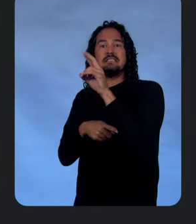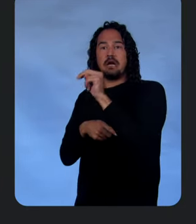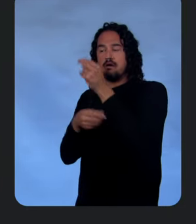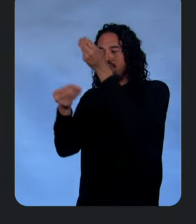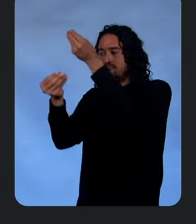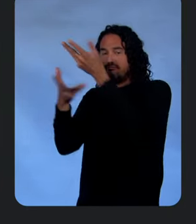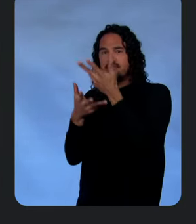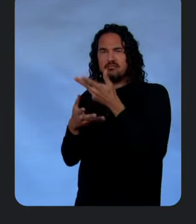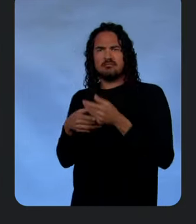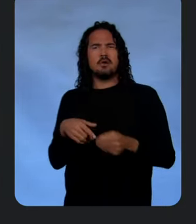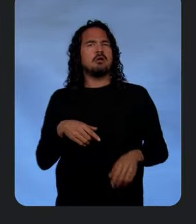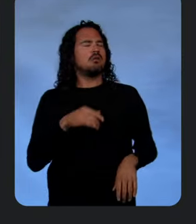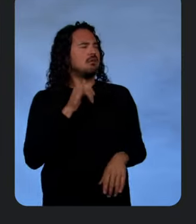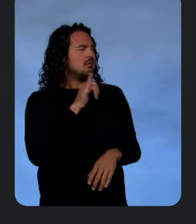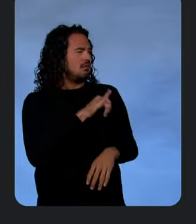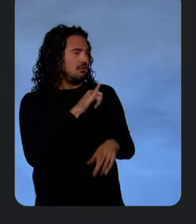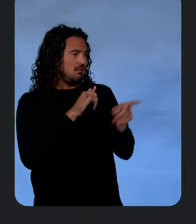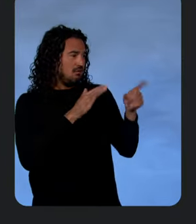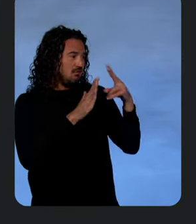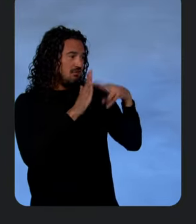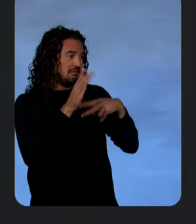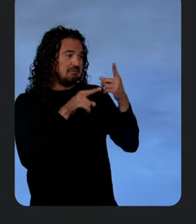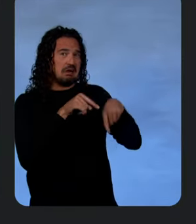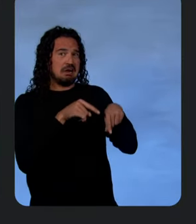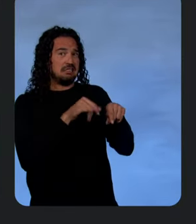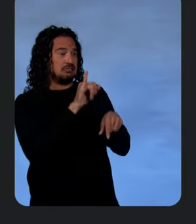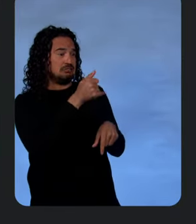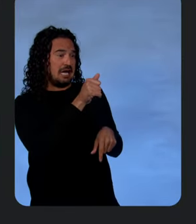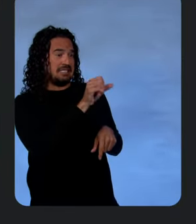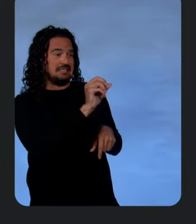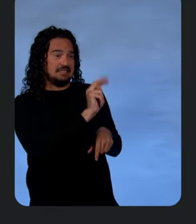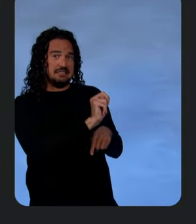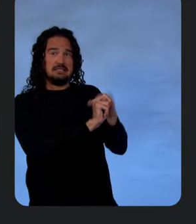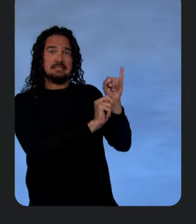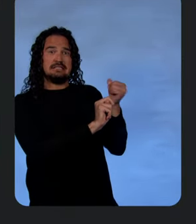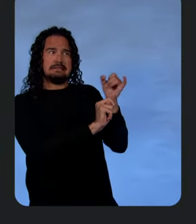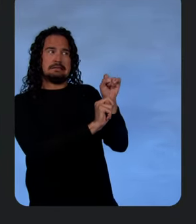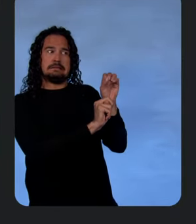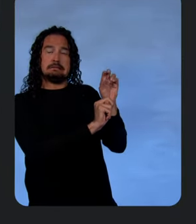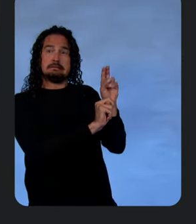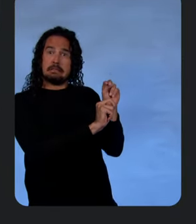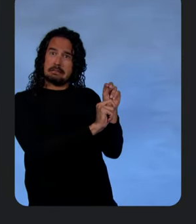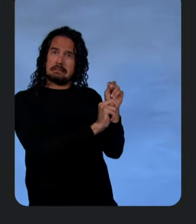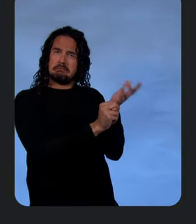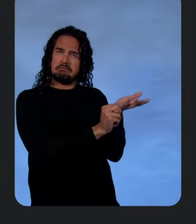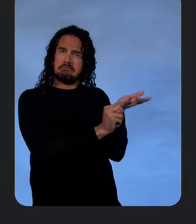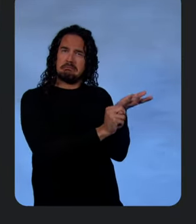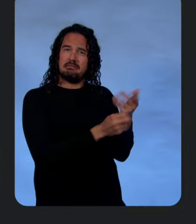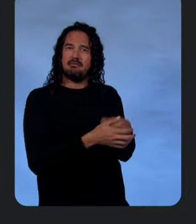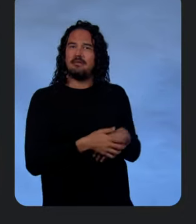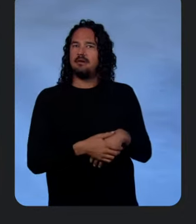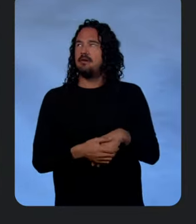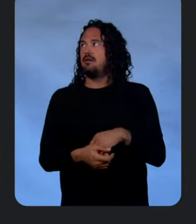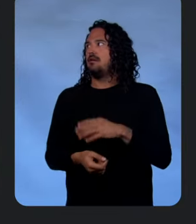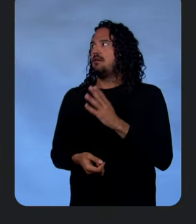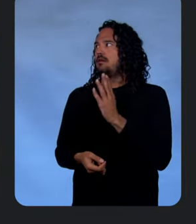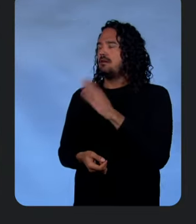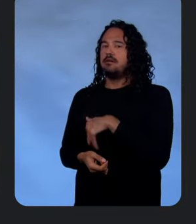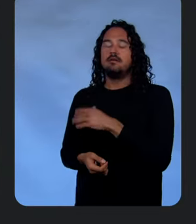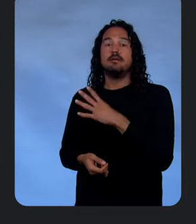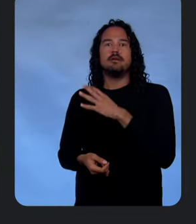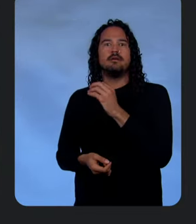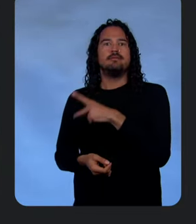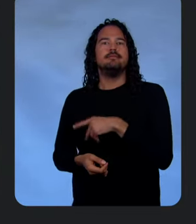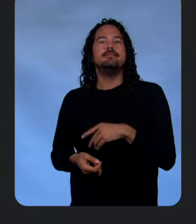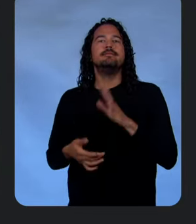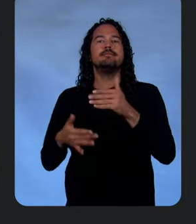Yeah, that's fine. I figured JSON would be better at JSON, but that's not a big deal. I'll be quiet now. Just ruthless today. I'll it Absolutely